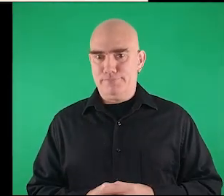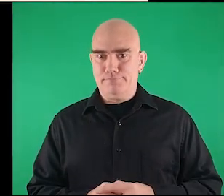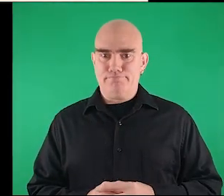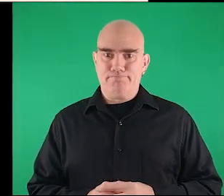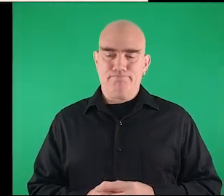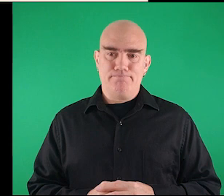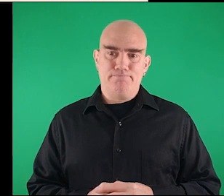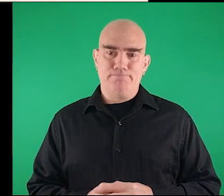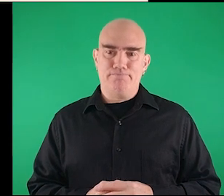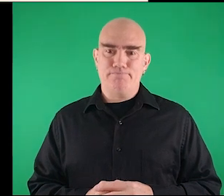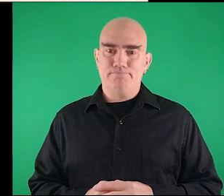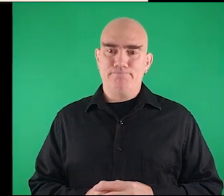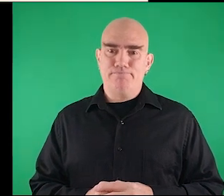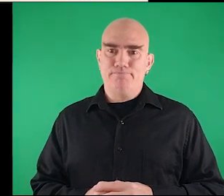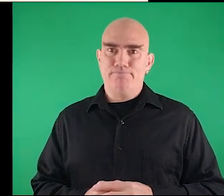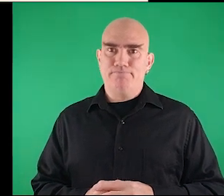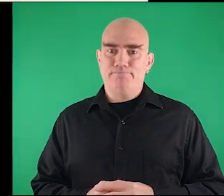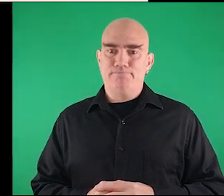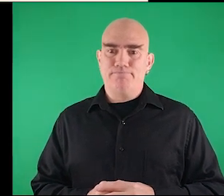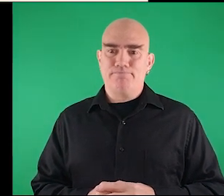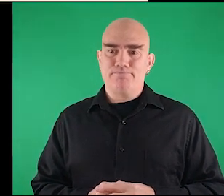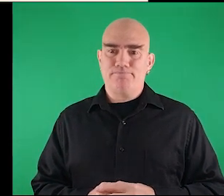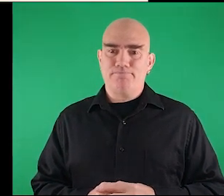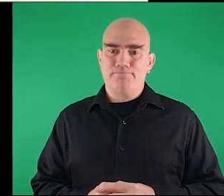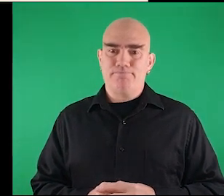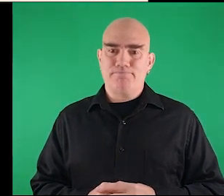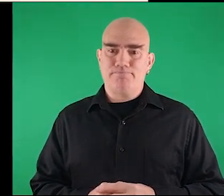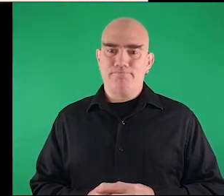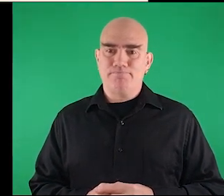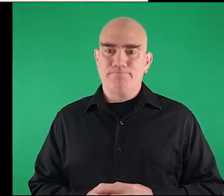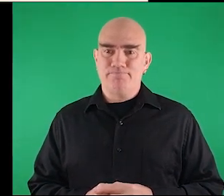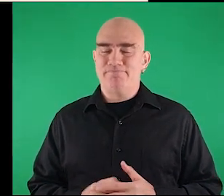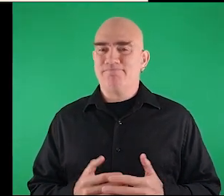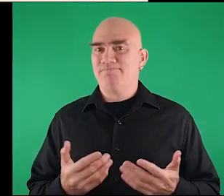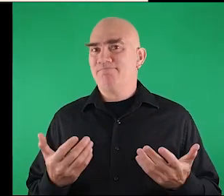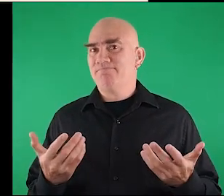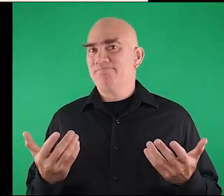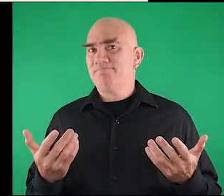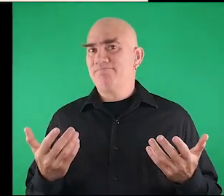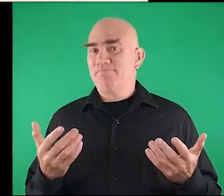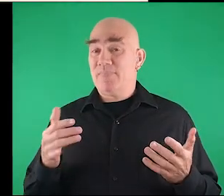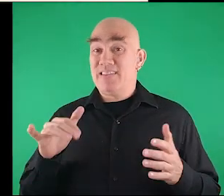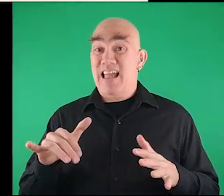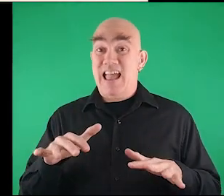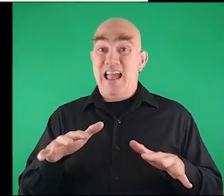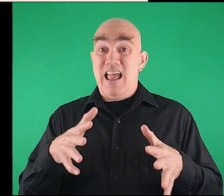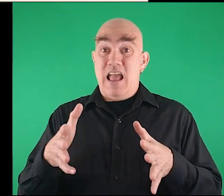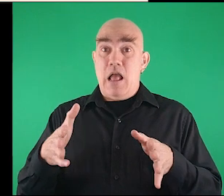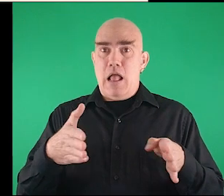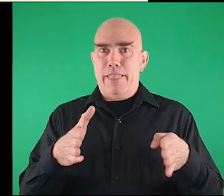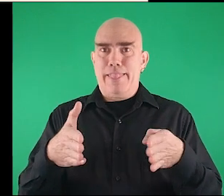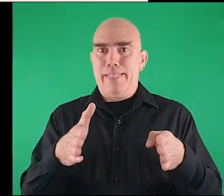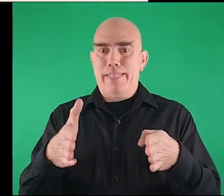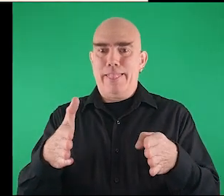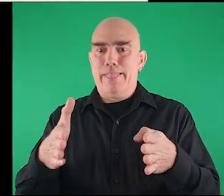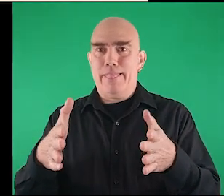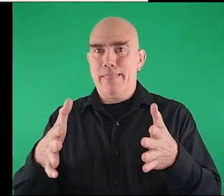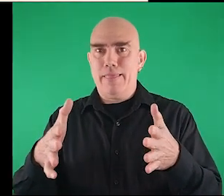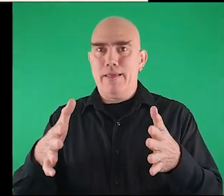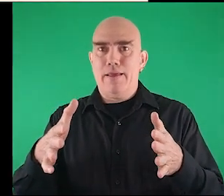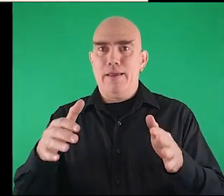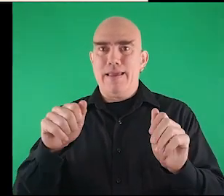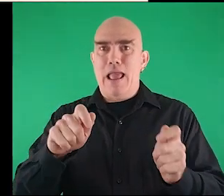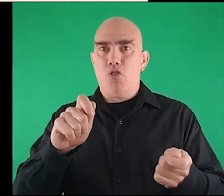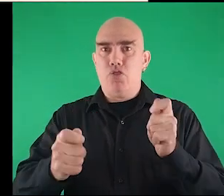after going to see this. That can be very good for the moving,